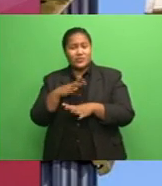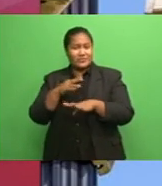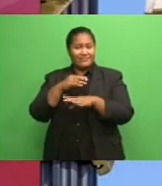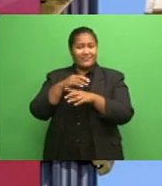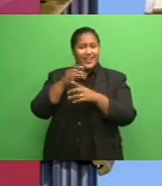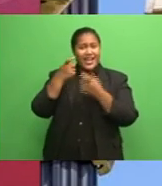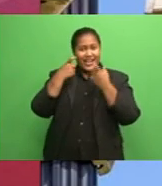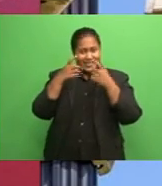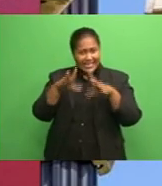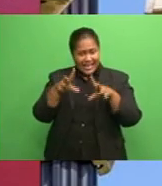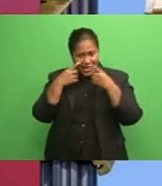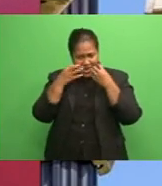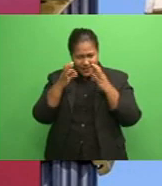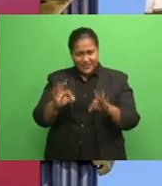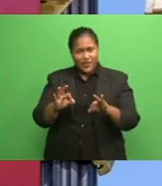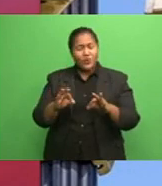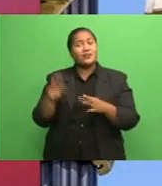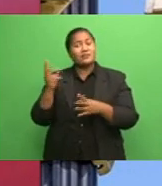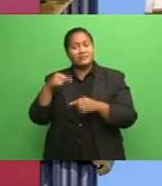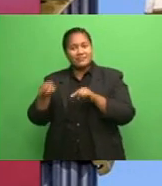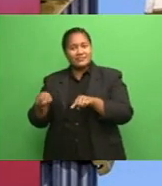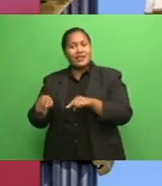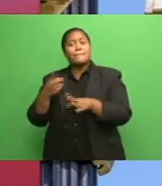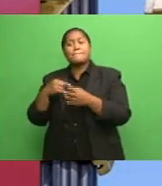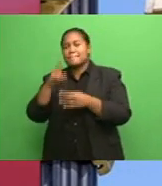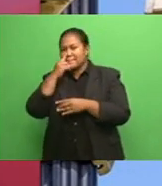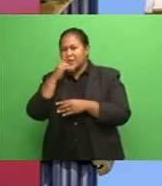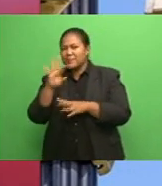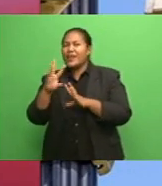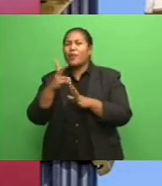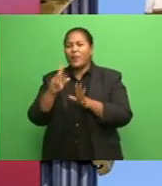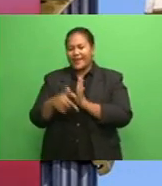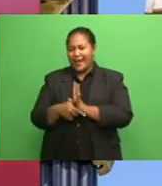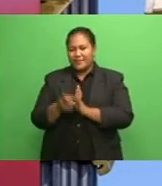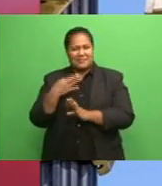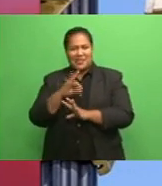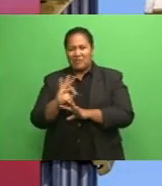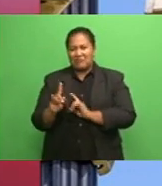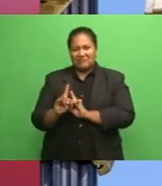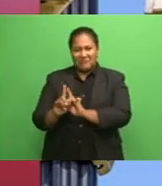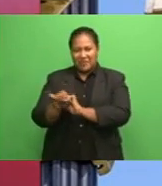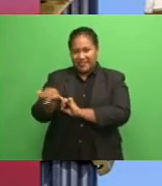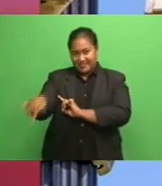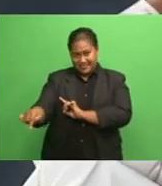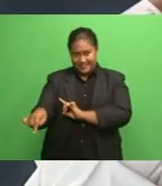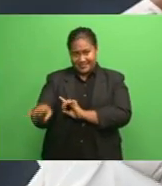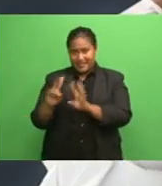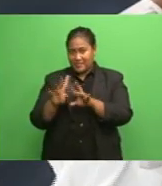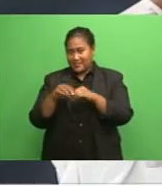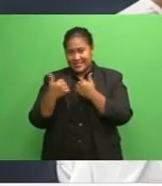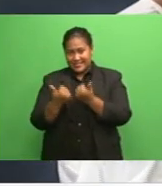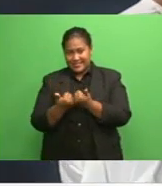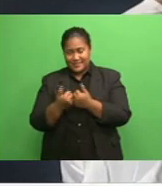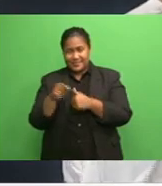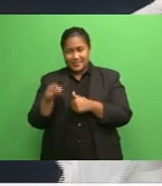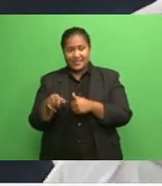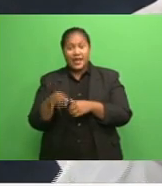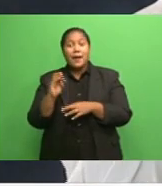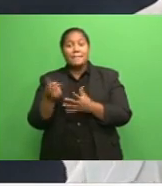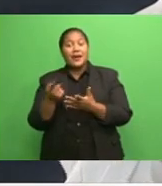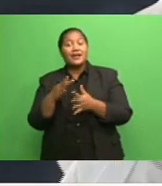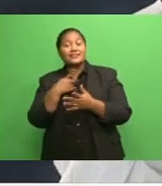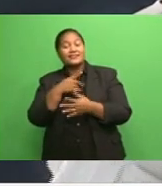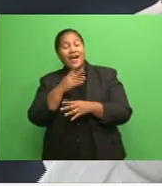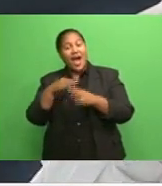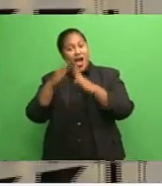situation, people are not, people are sort of abiding by the tenancy agreement. Housing Minister Pramil